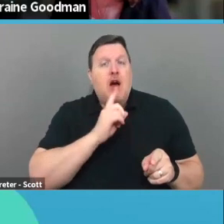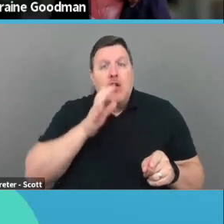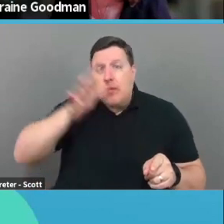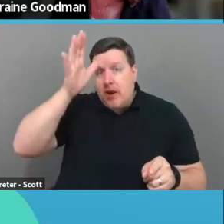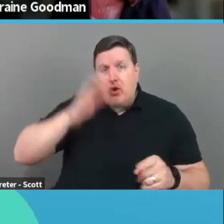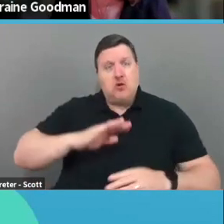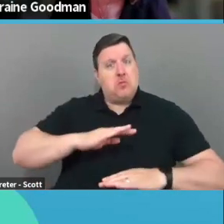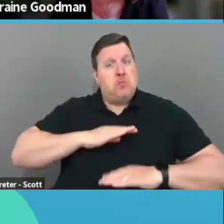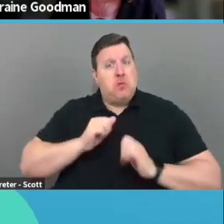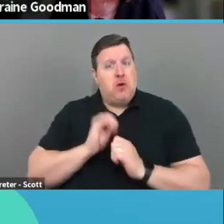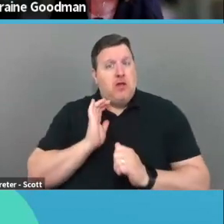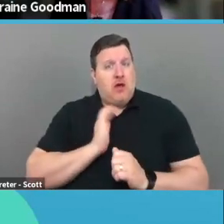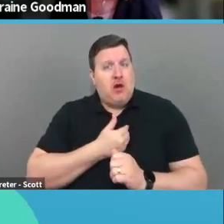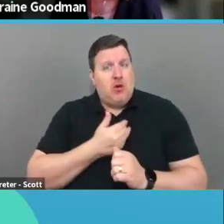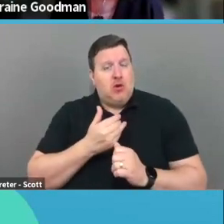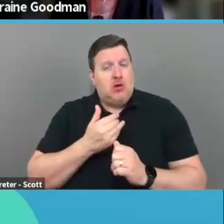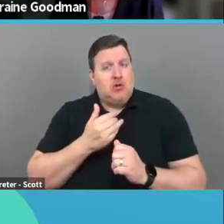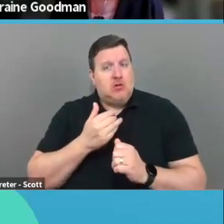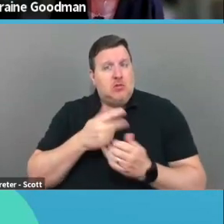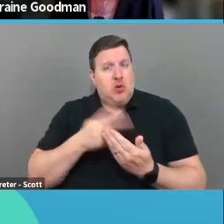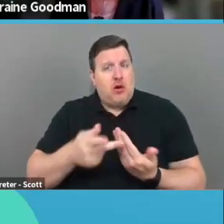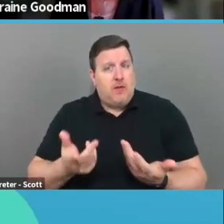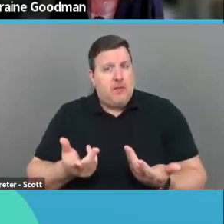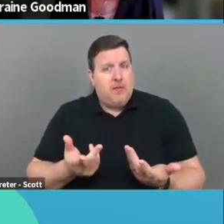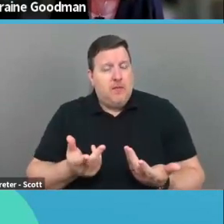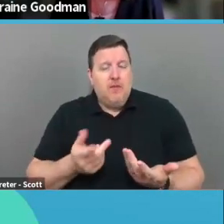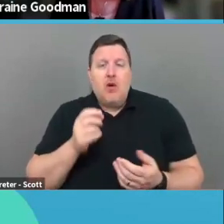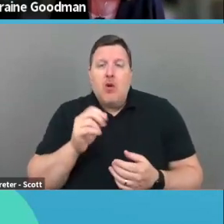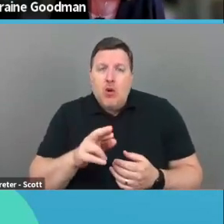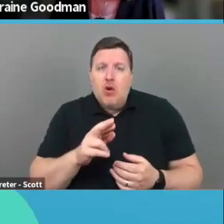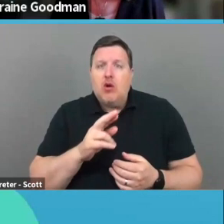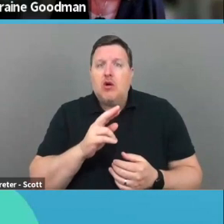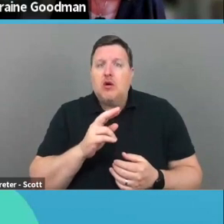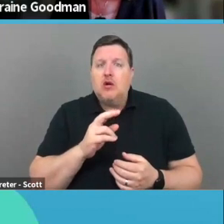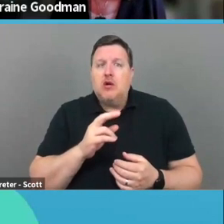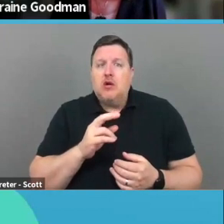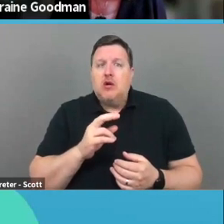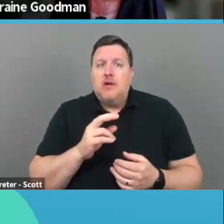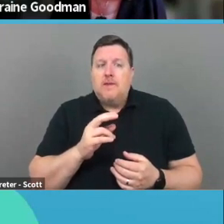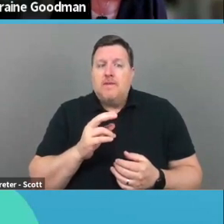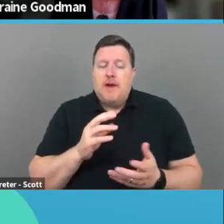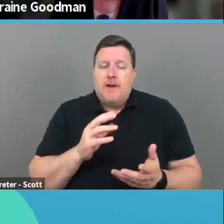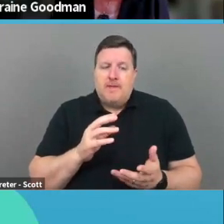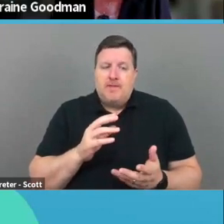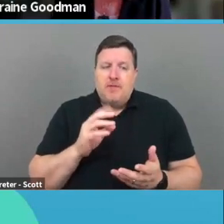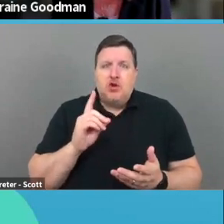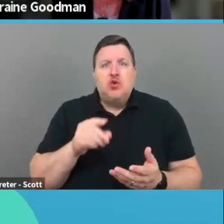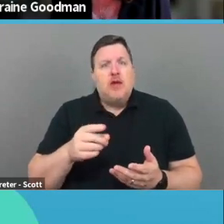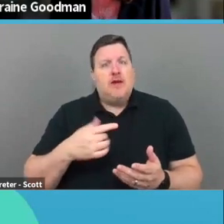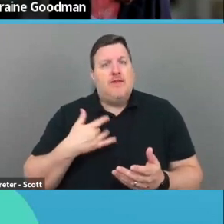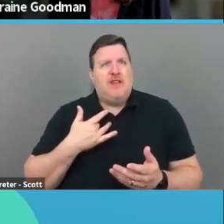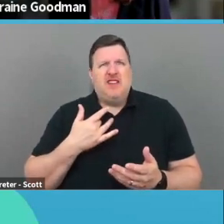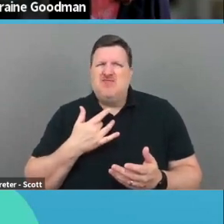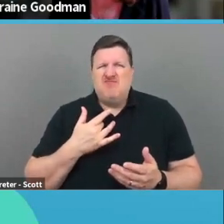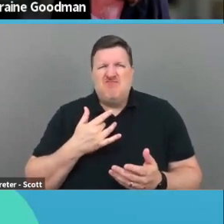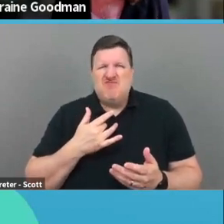with their investment? Um, or is it, um, uh, do they feel like they're not getting